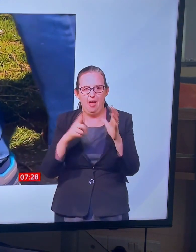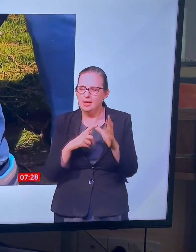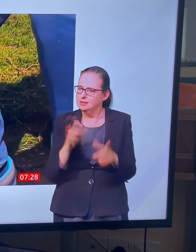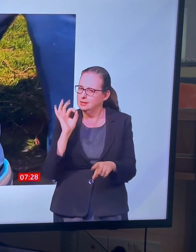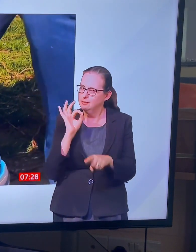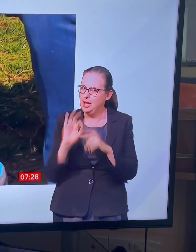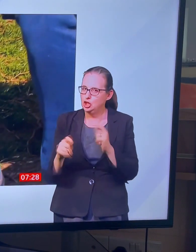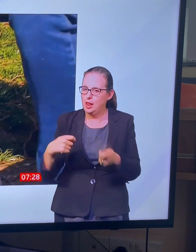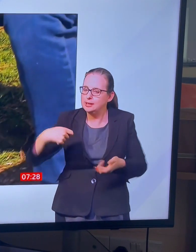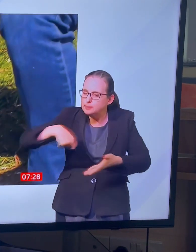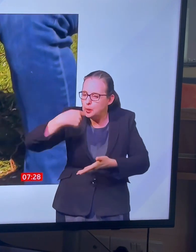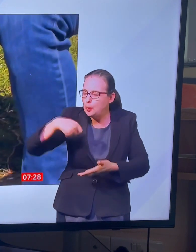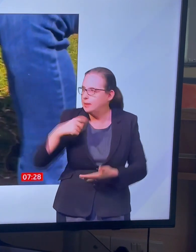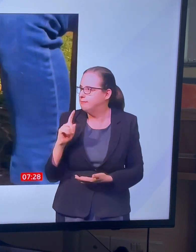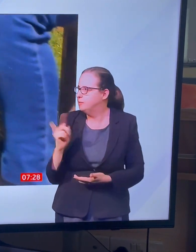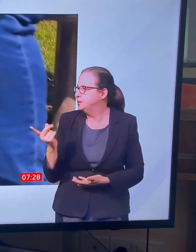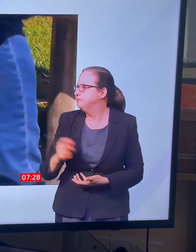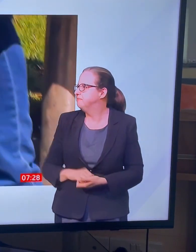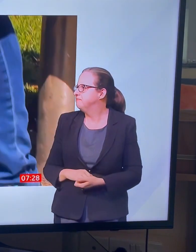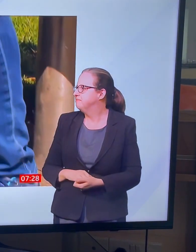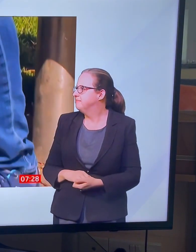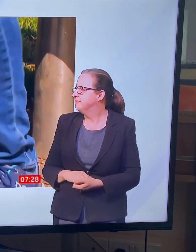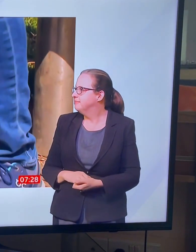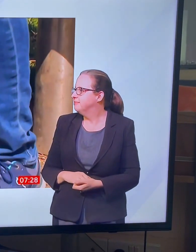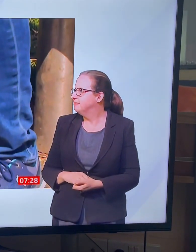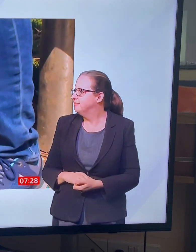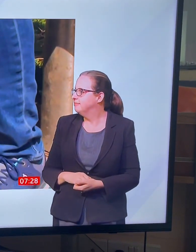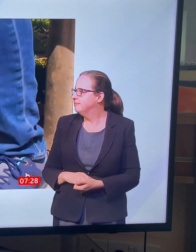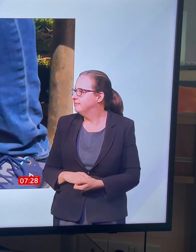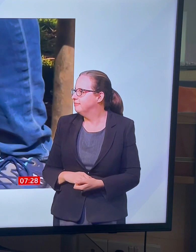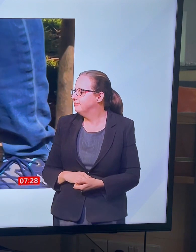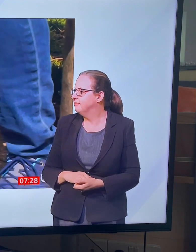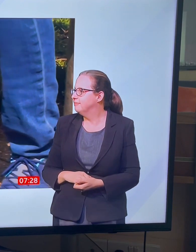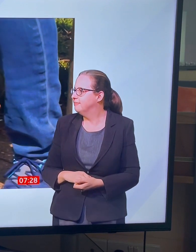And finally, these feel like space boots.